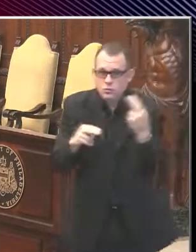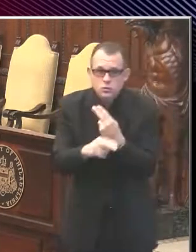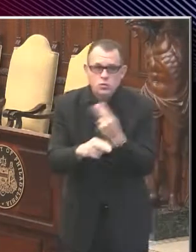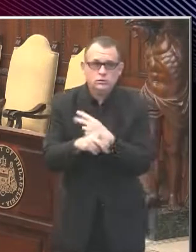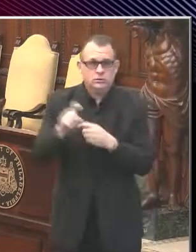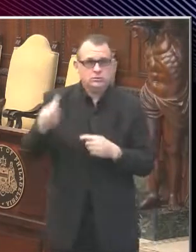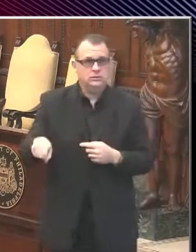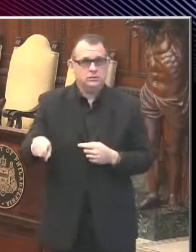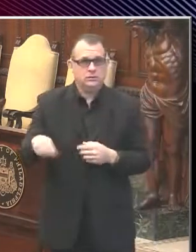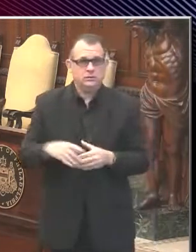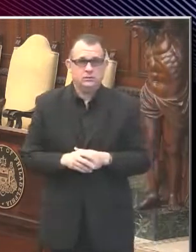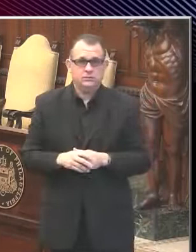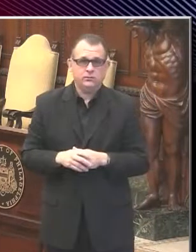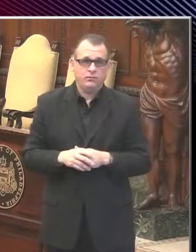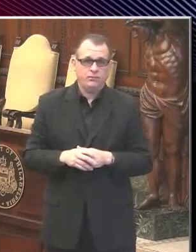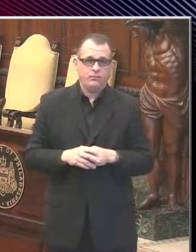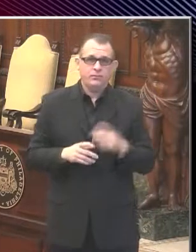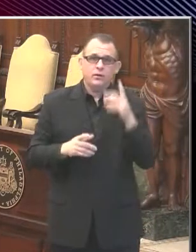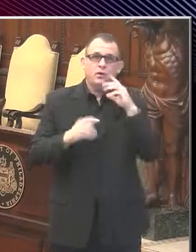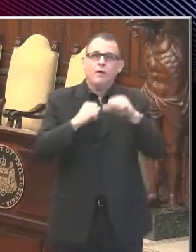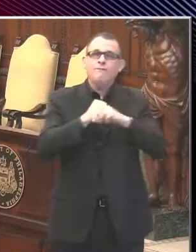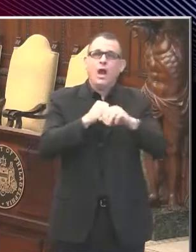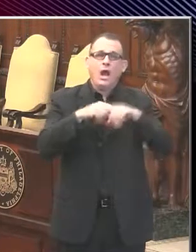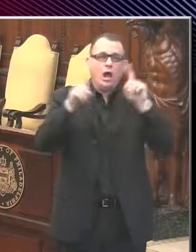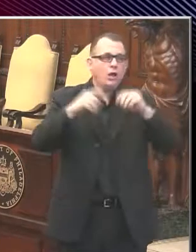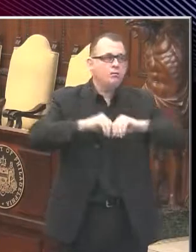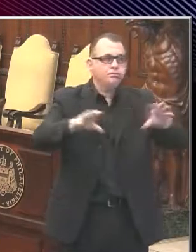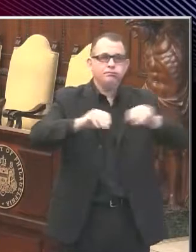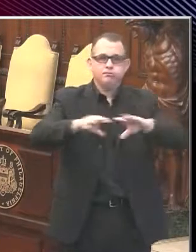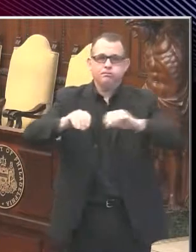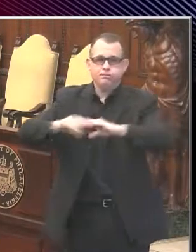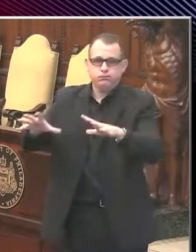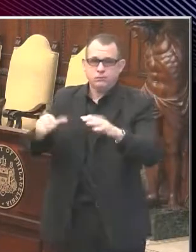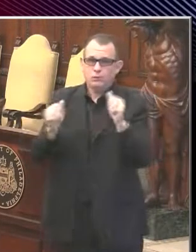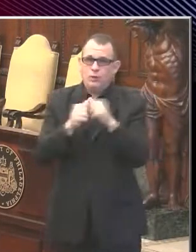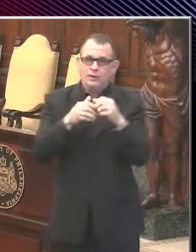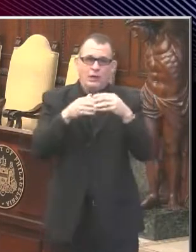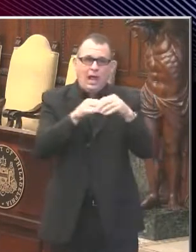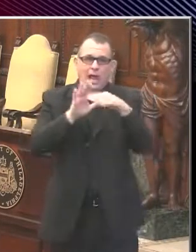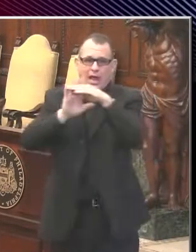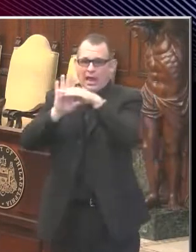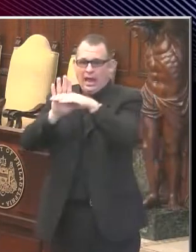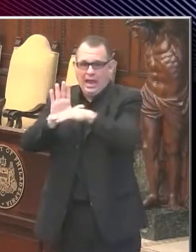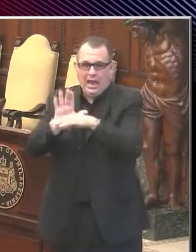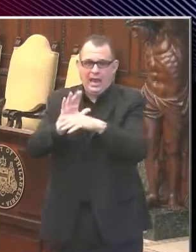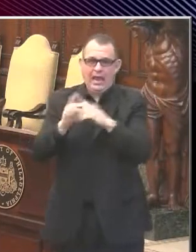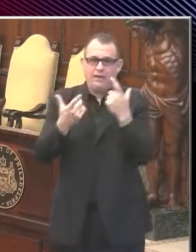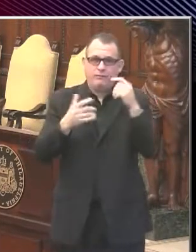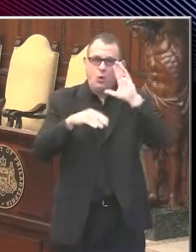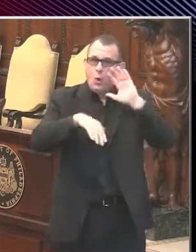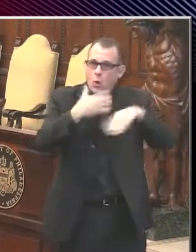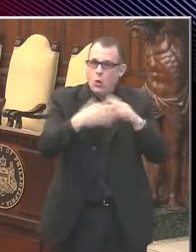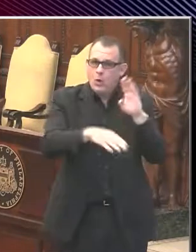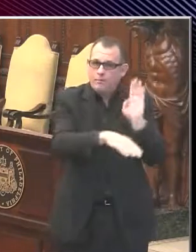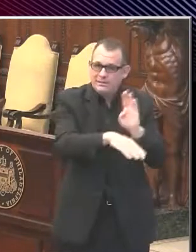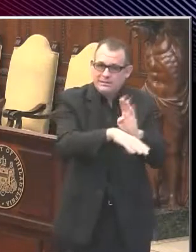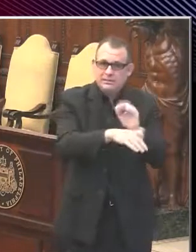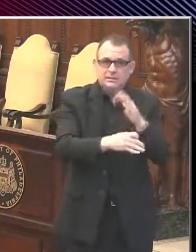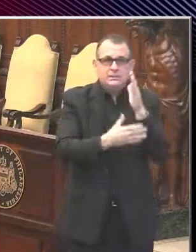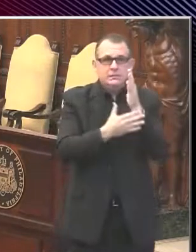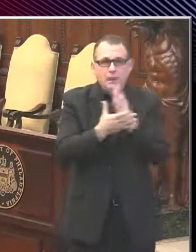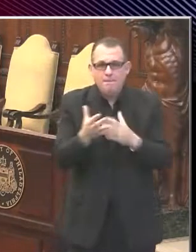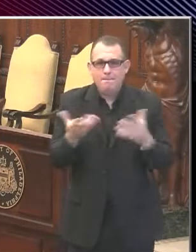We're going to be sending flyers with our safe mode guidance to businesses citywide and delivering them in person to some businesses